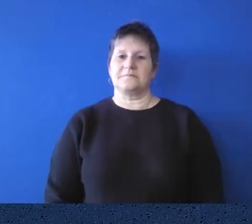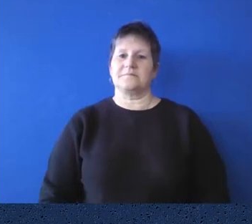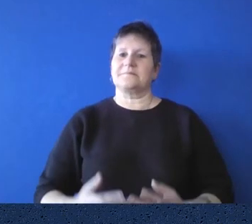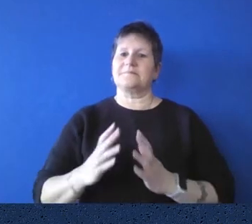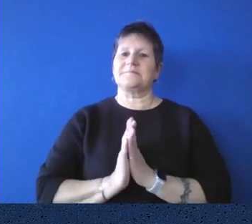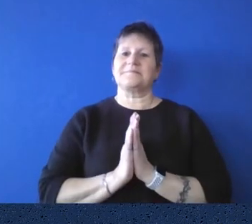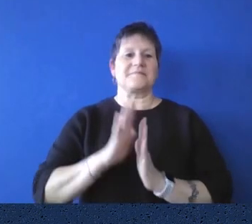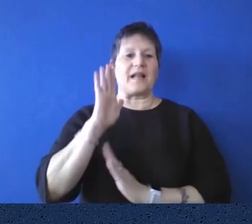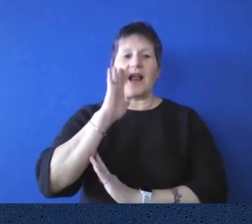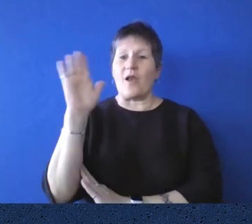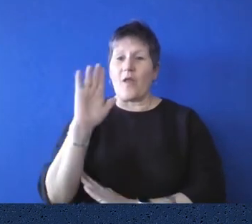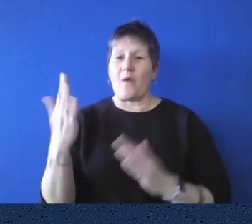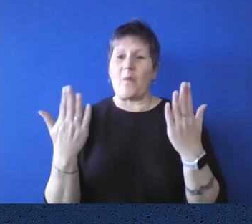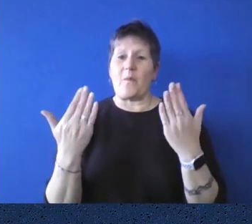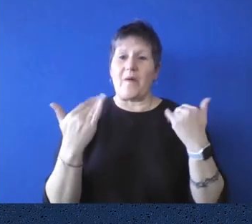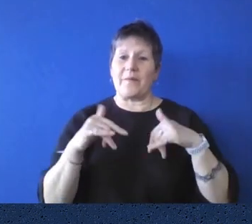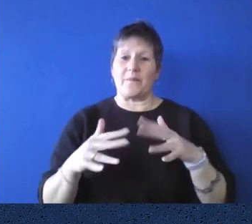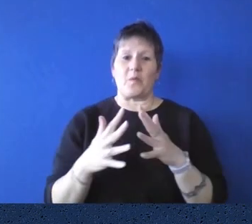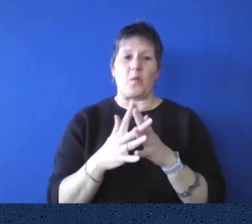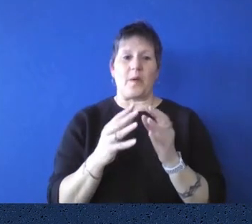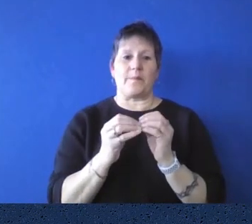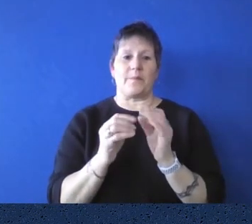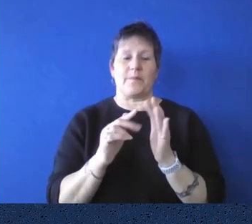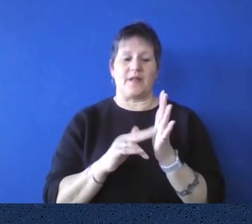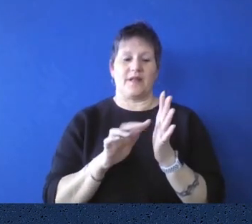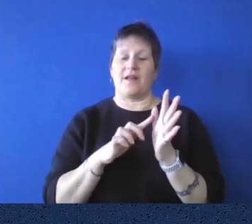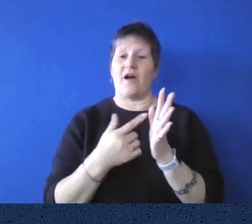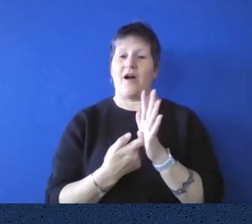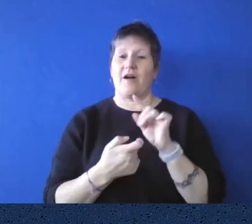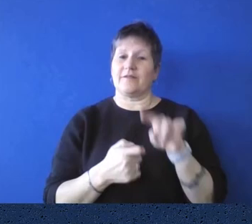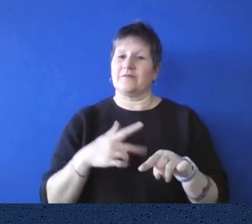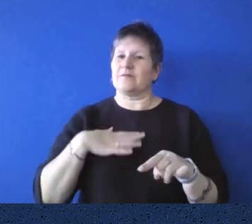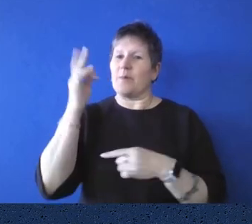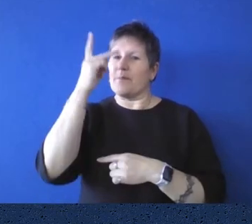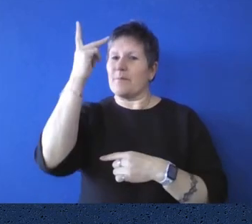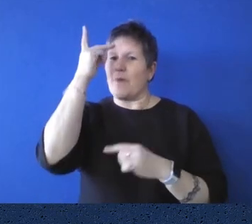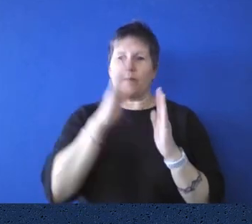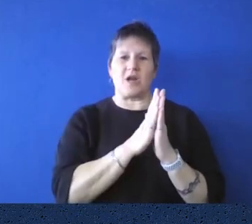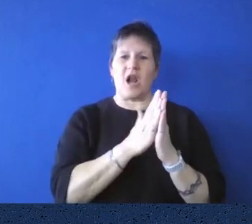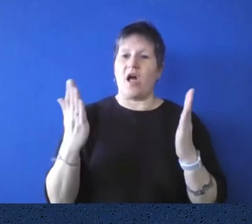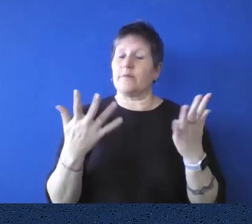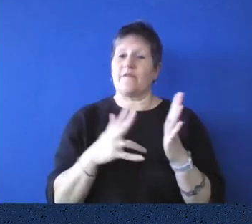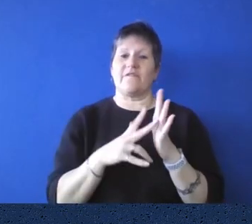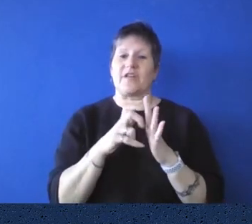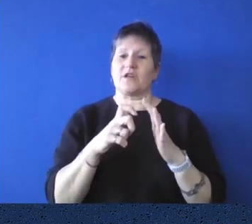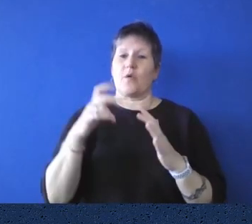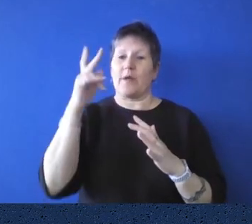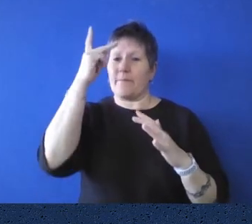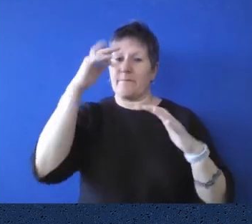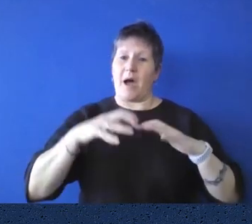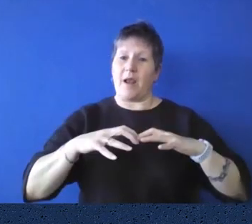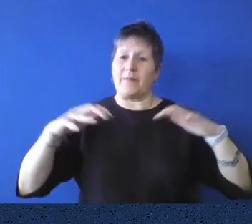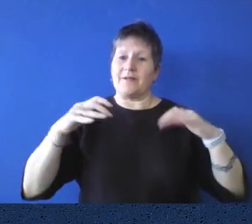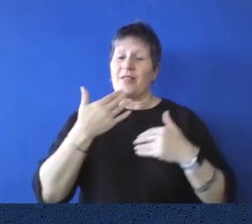Hello and welcome to this webinar coming to you from the Parliamentary Library of the Victorian Parliament. I'm Bill Bainbridge, I'm one of the